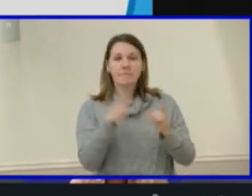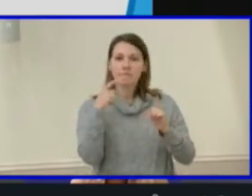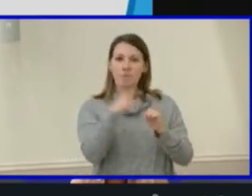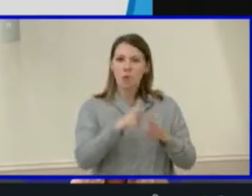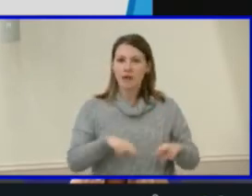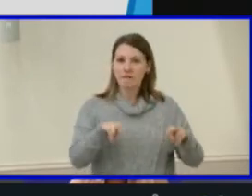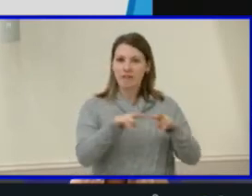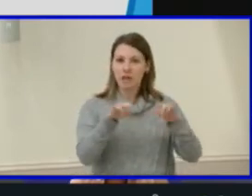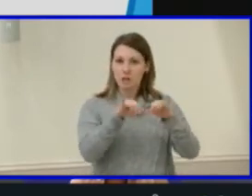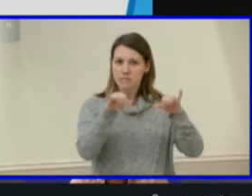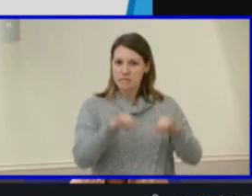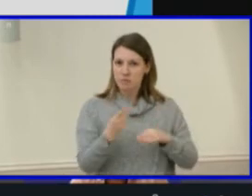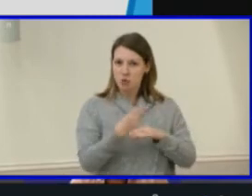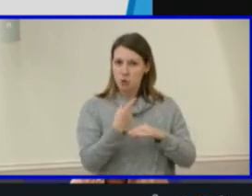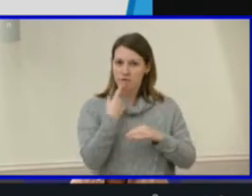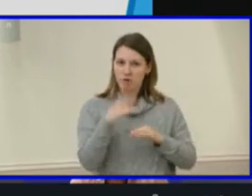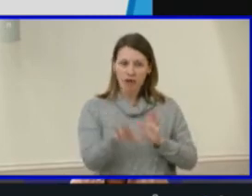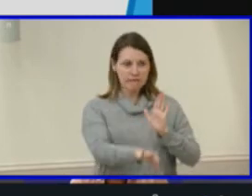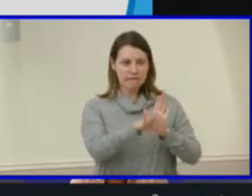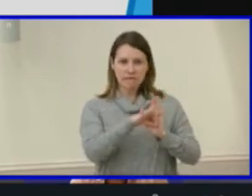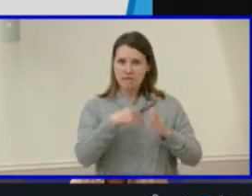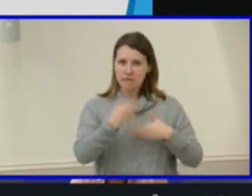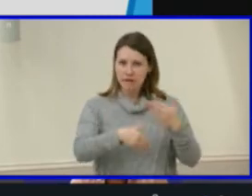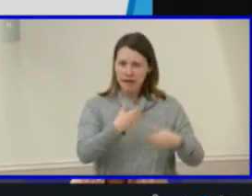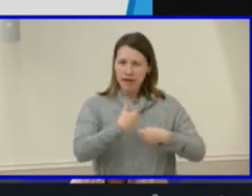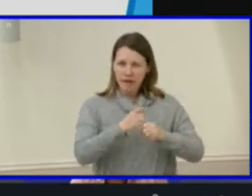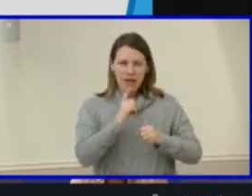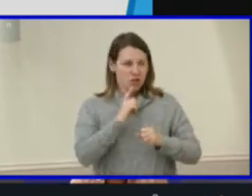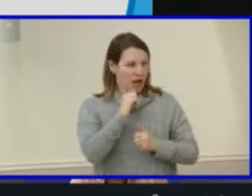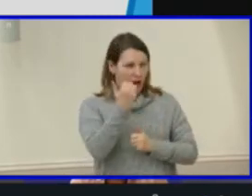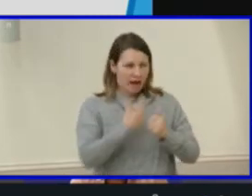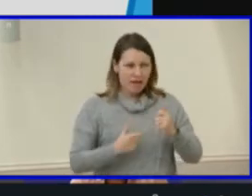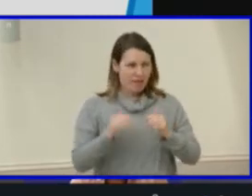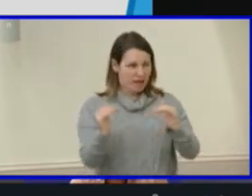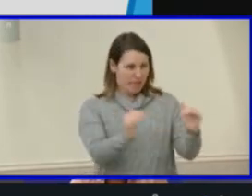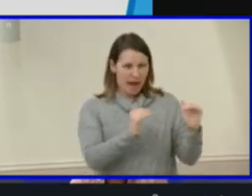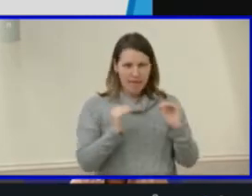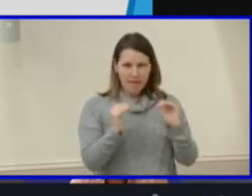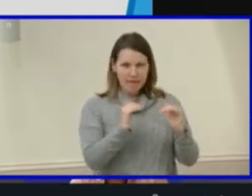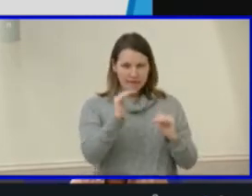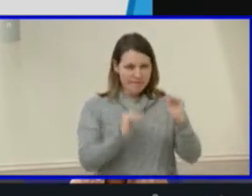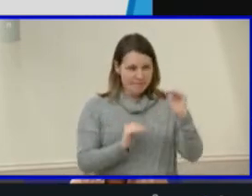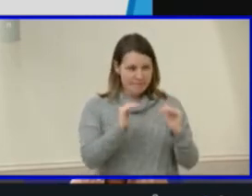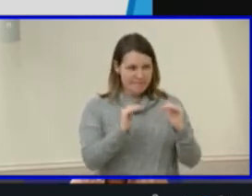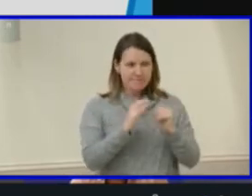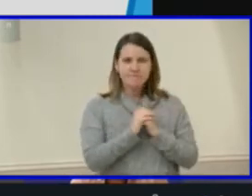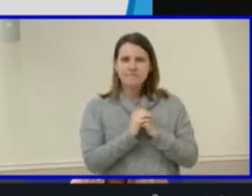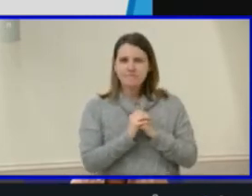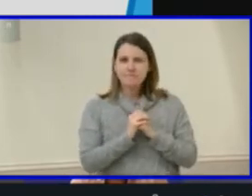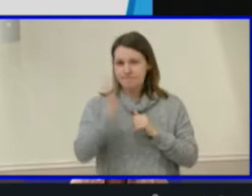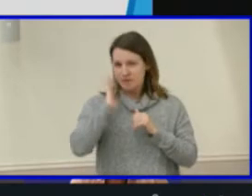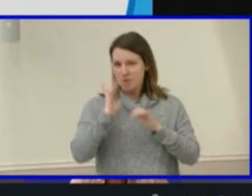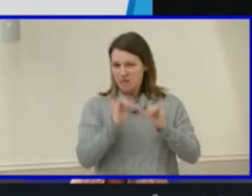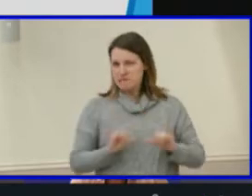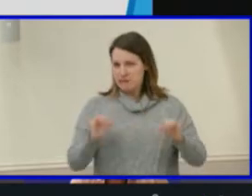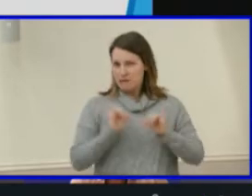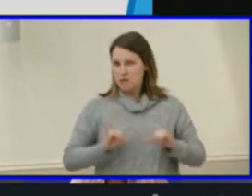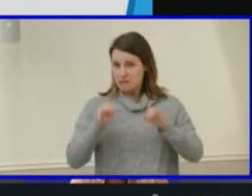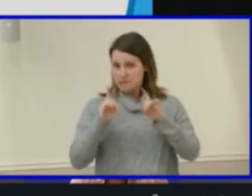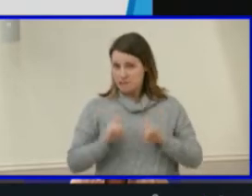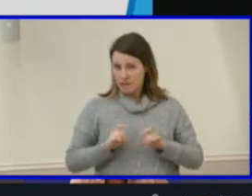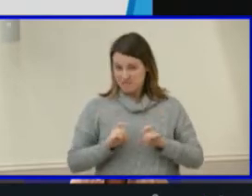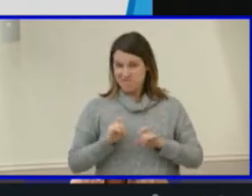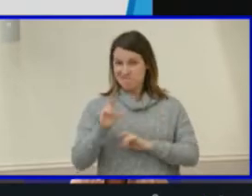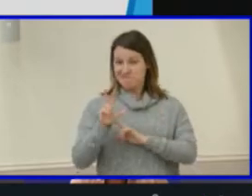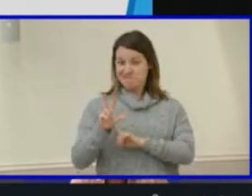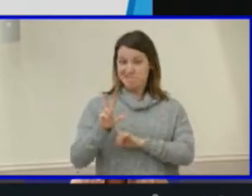the selection process to ensure a balanced approach. Standardized testing has previously comprised 35 percent of a